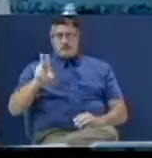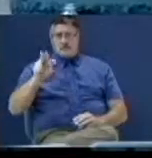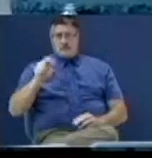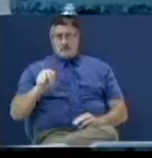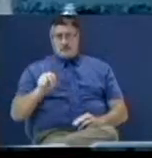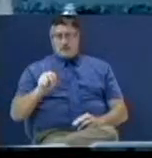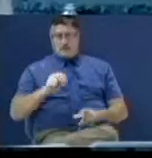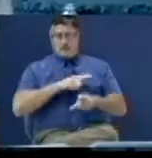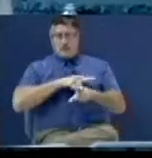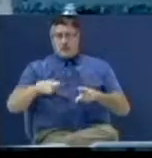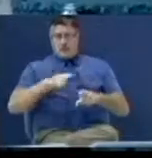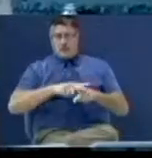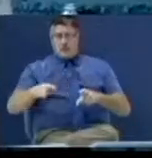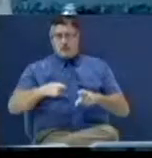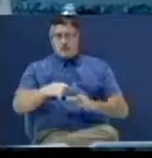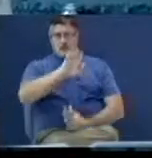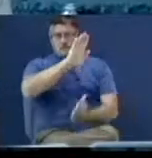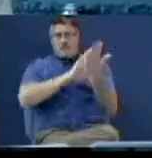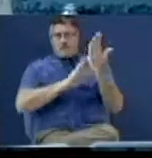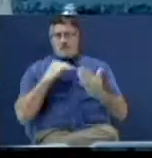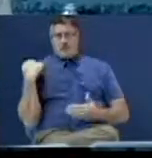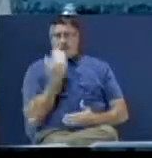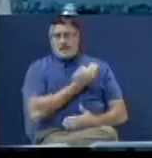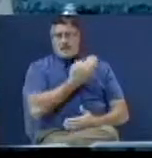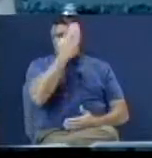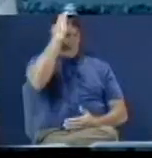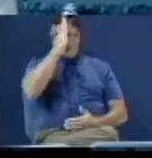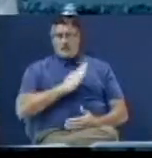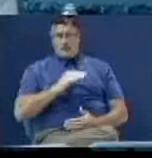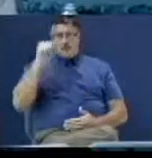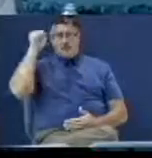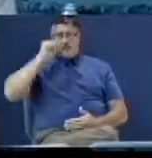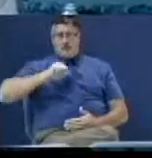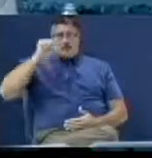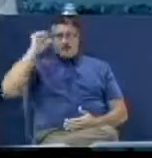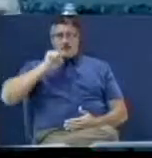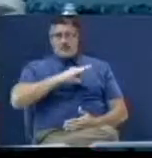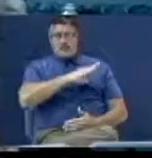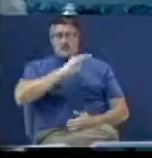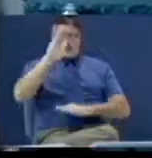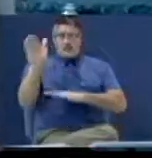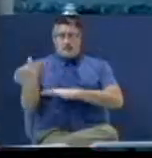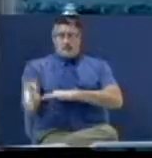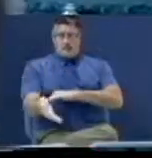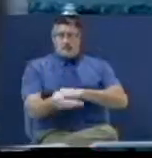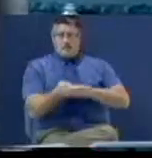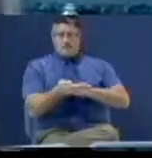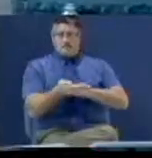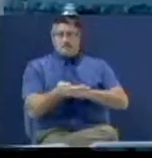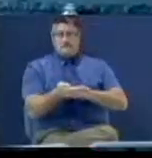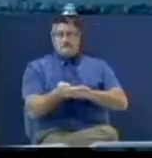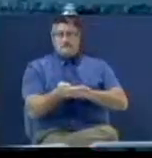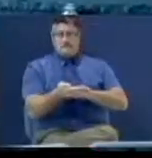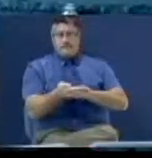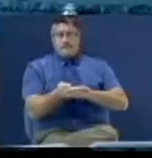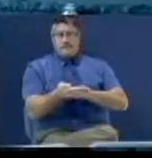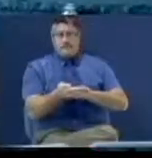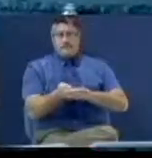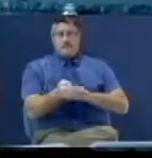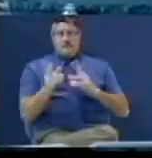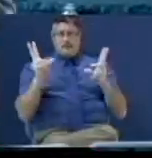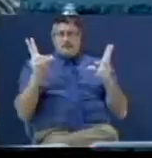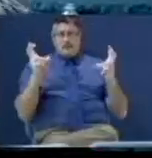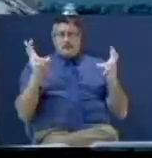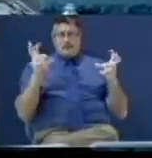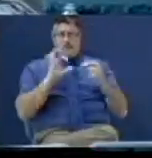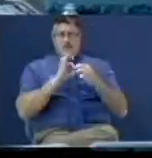which accused them before our God day and night. Now, I'll give you the title